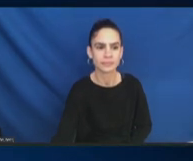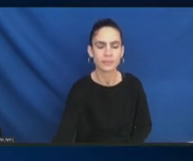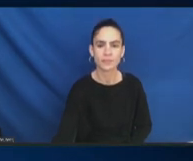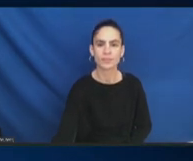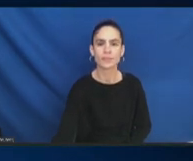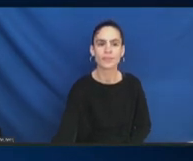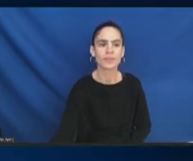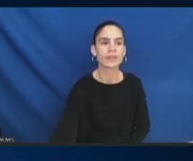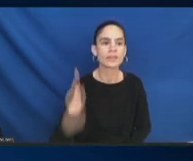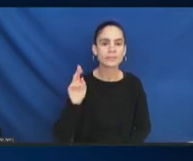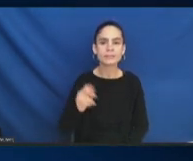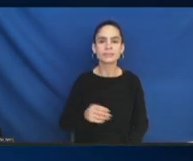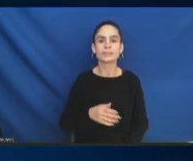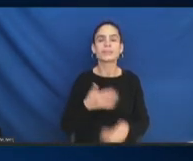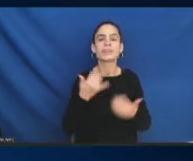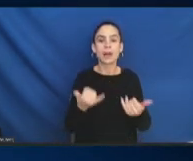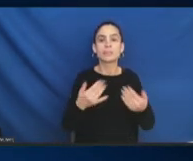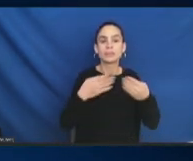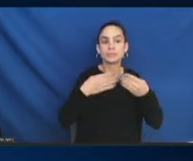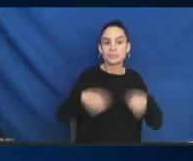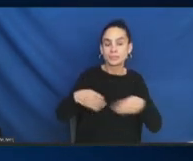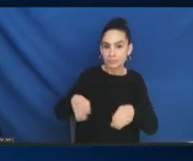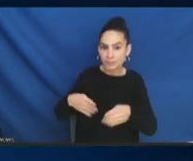Robert. Rayna.